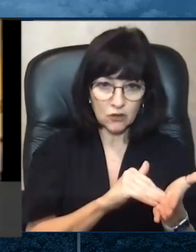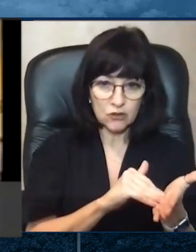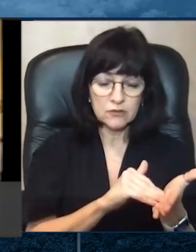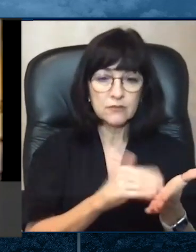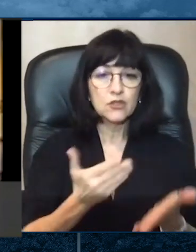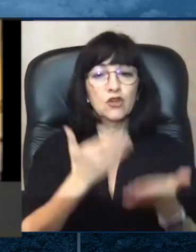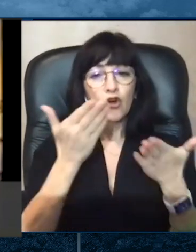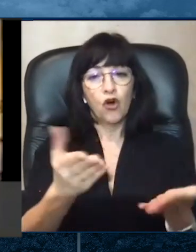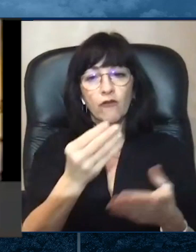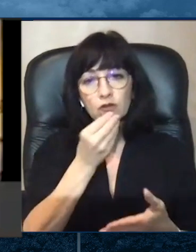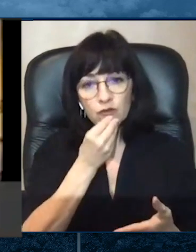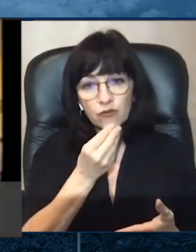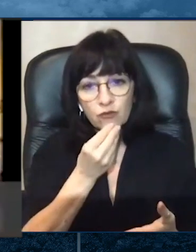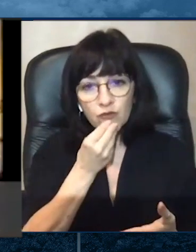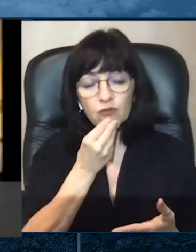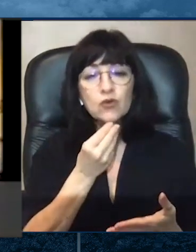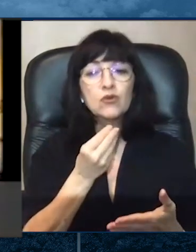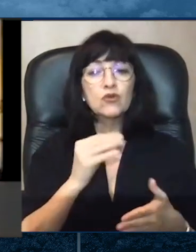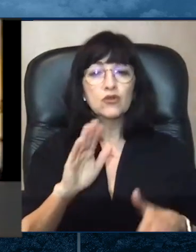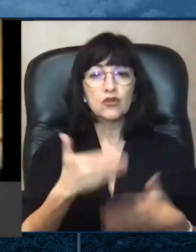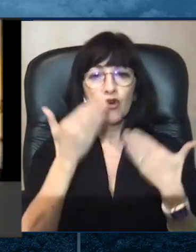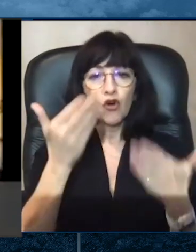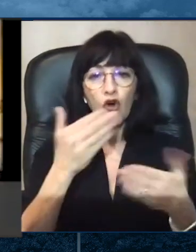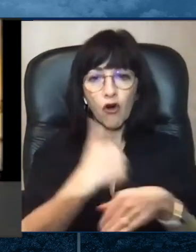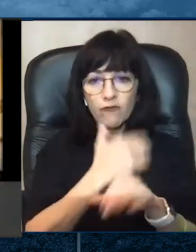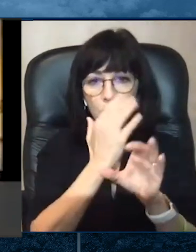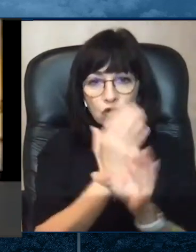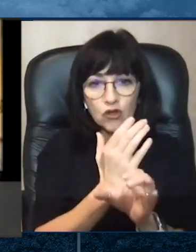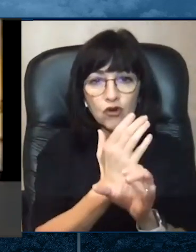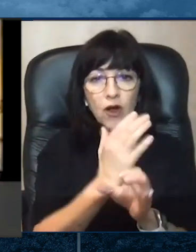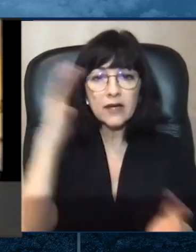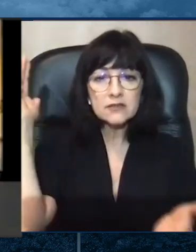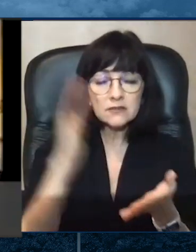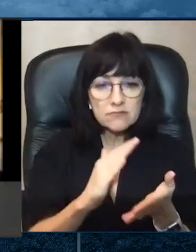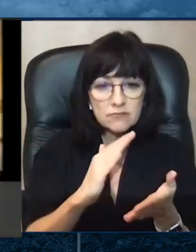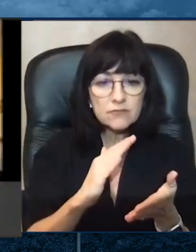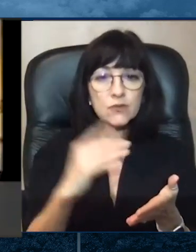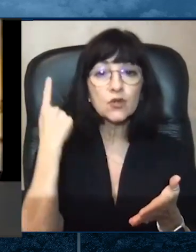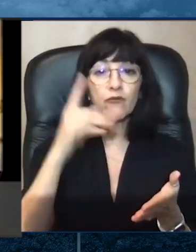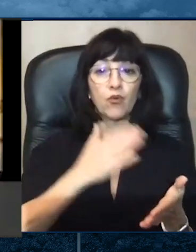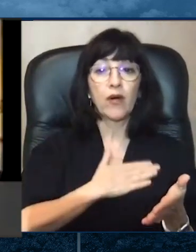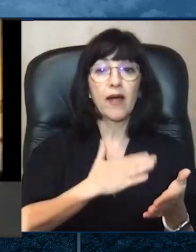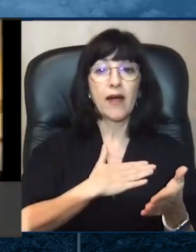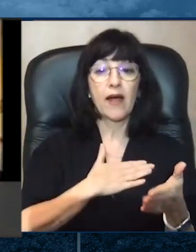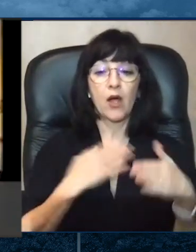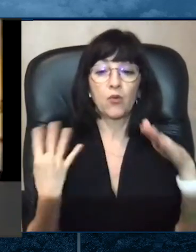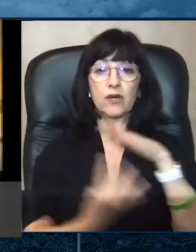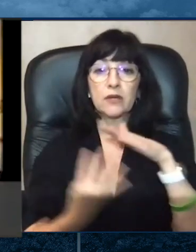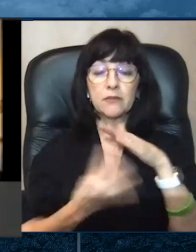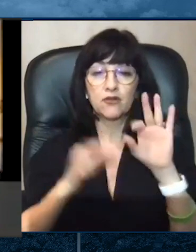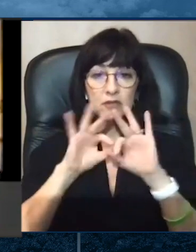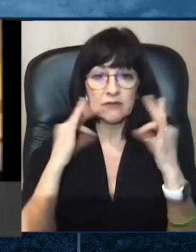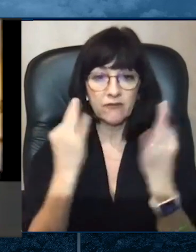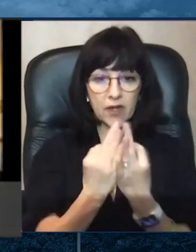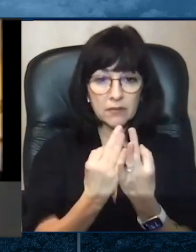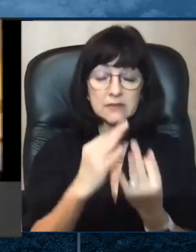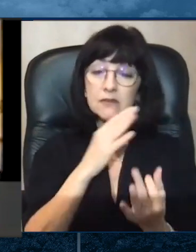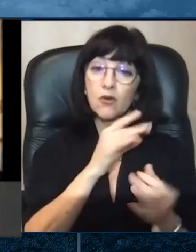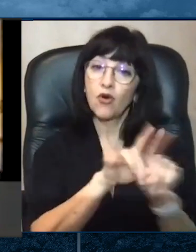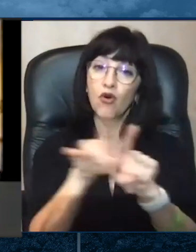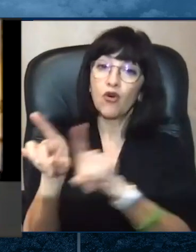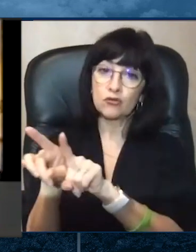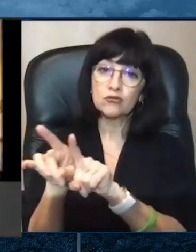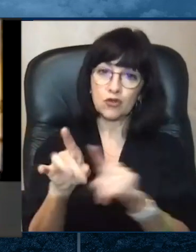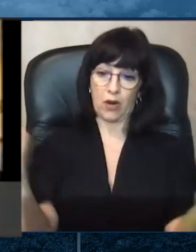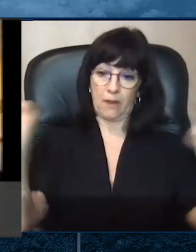alleviation for the undocumented and our immigrant families. And as an emergency childcare, to